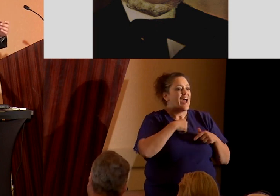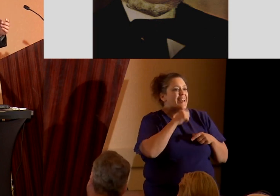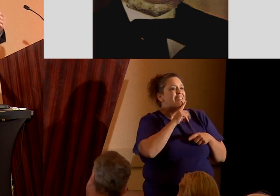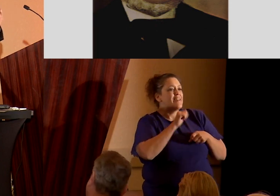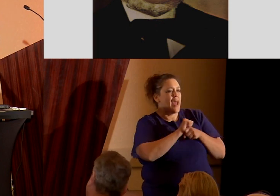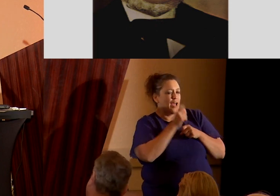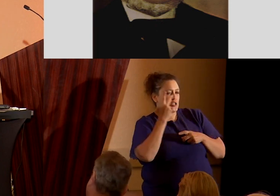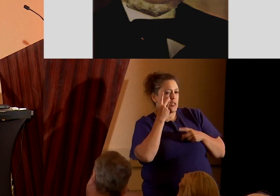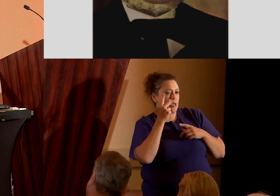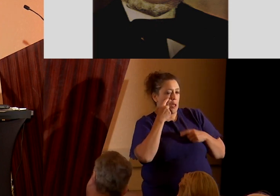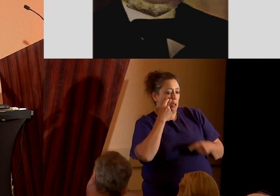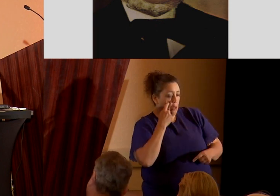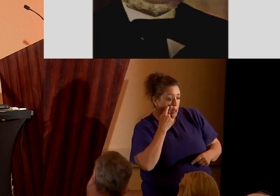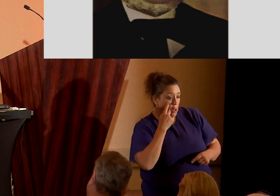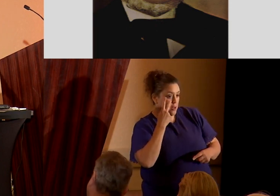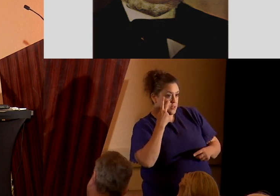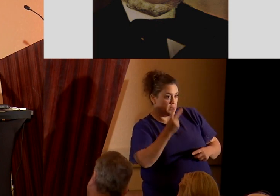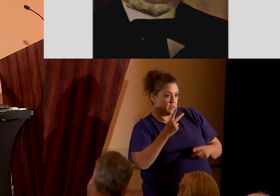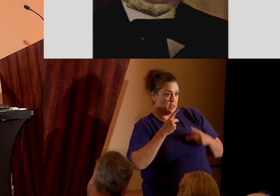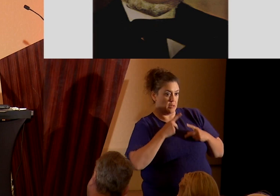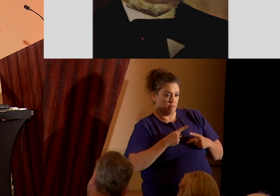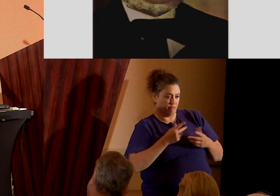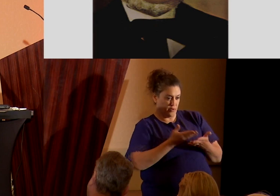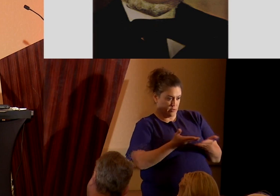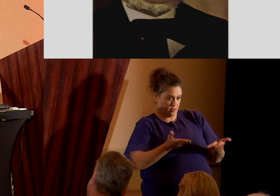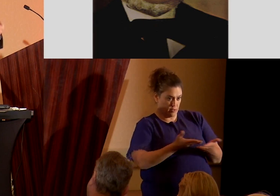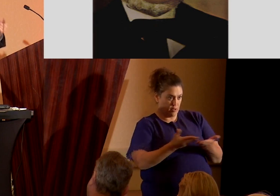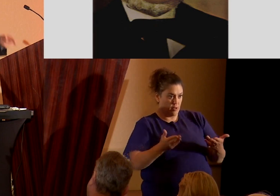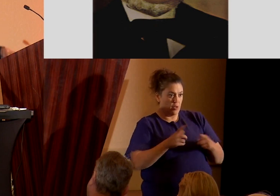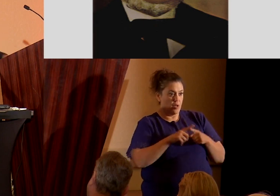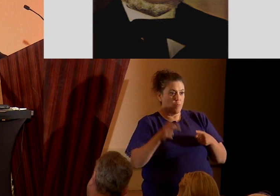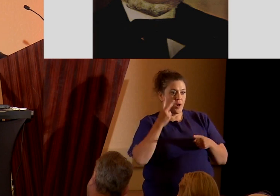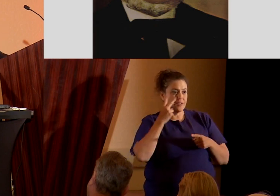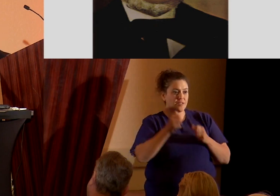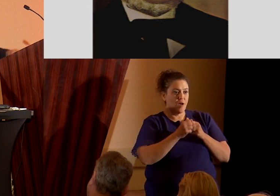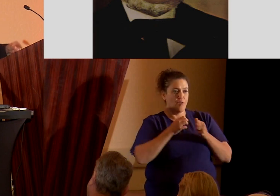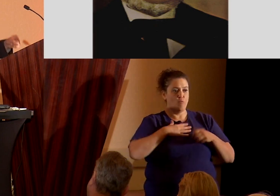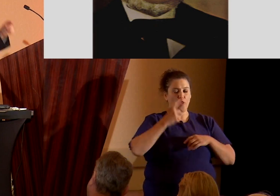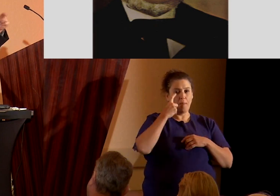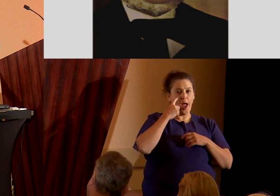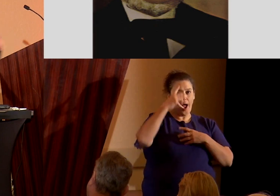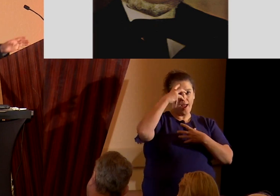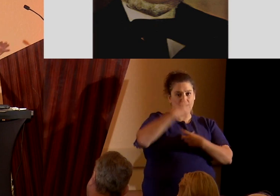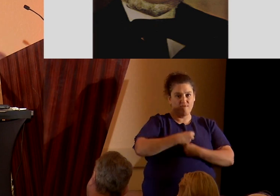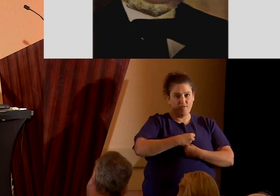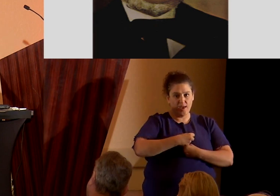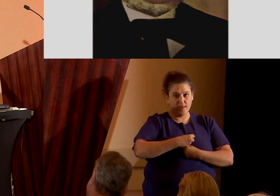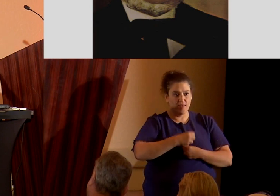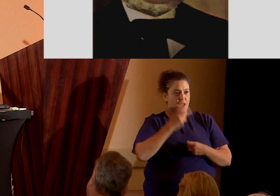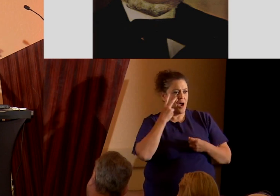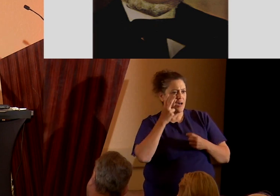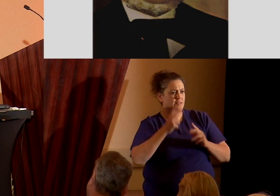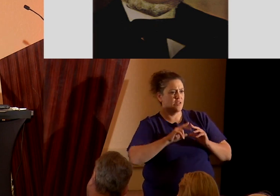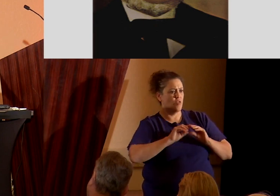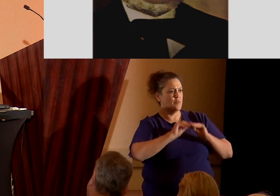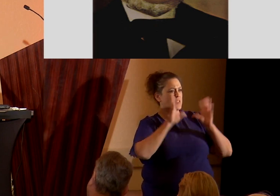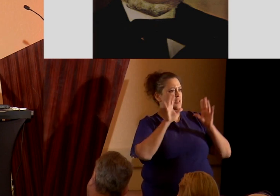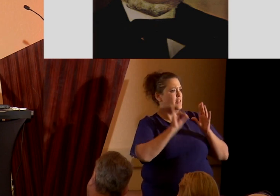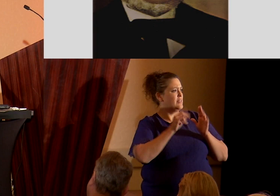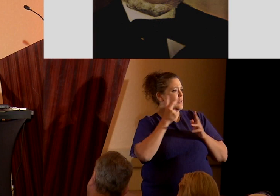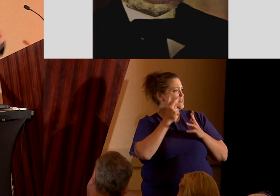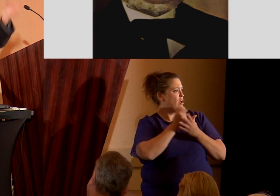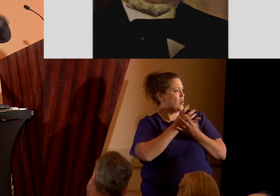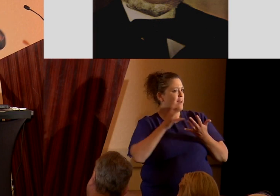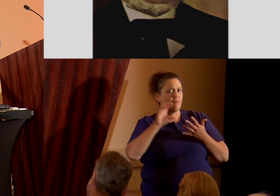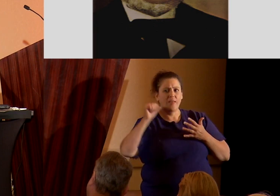said, did not see them as I do that pencil case, yet I saw them with the eye of faith. I saw them just as distinctly as I saw anything else around